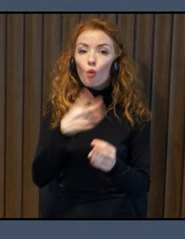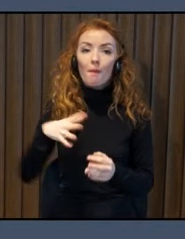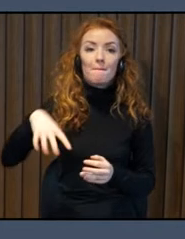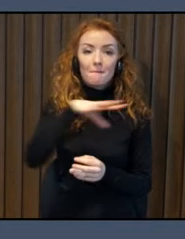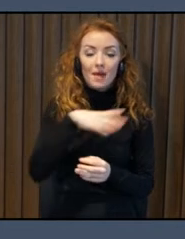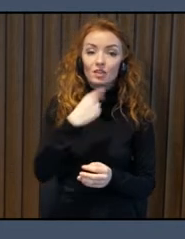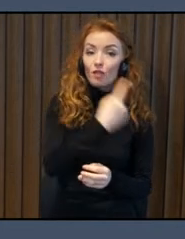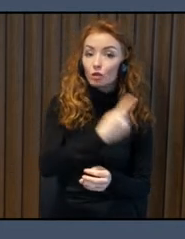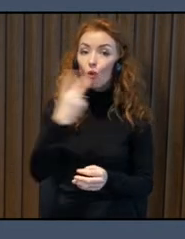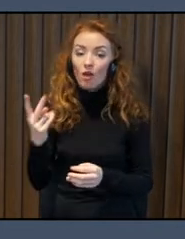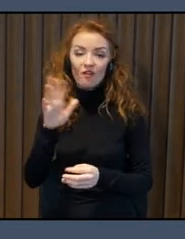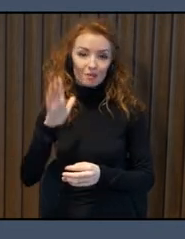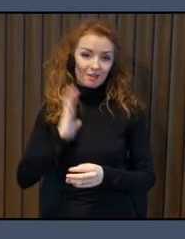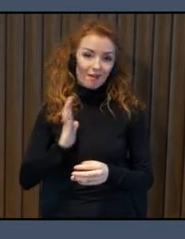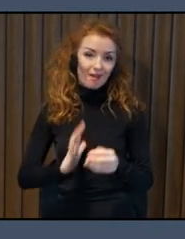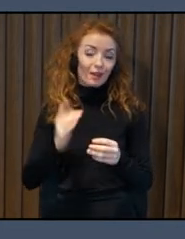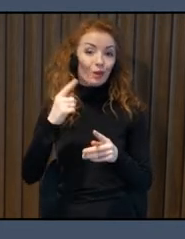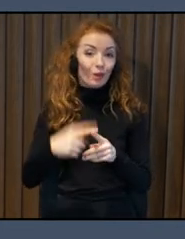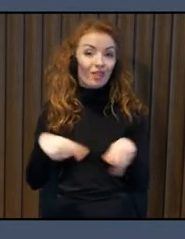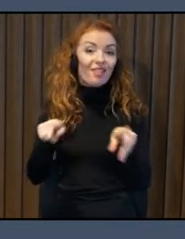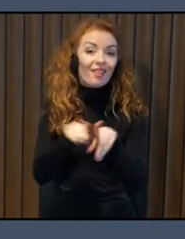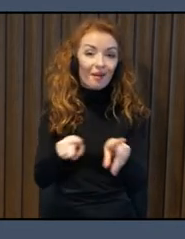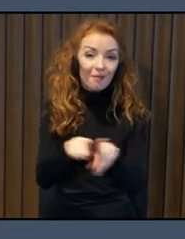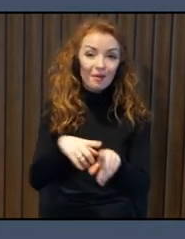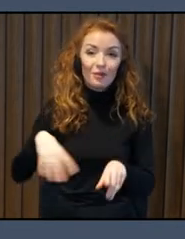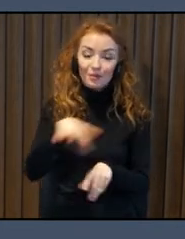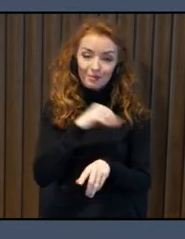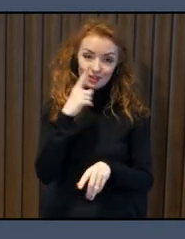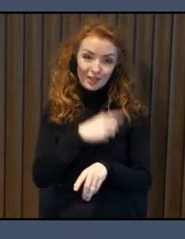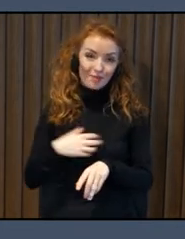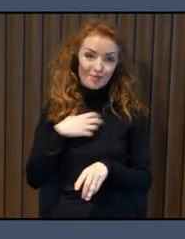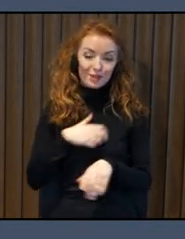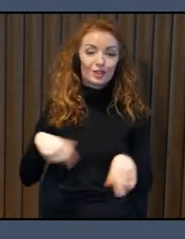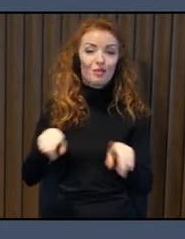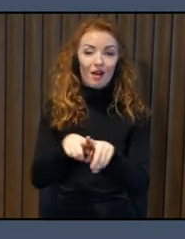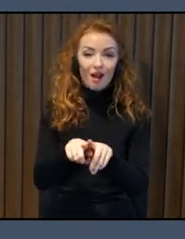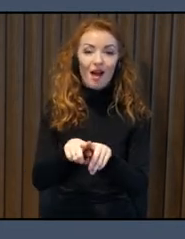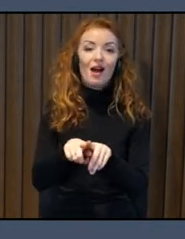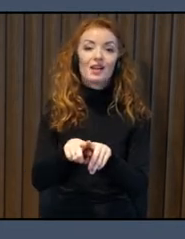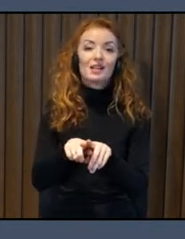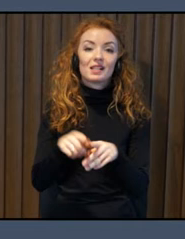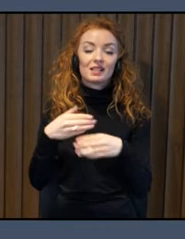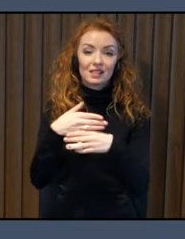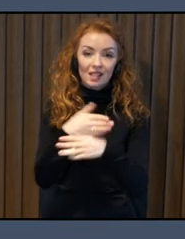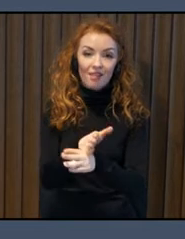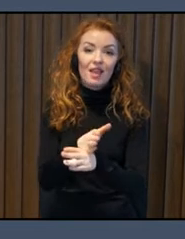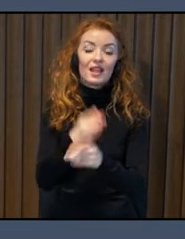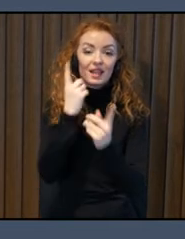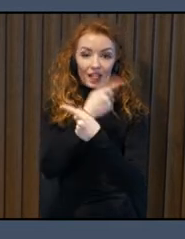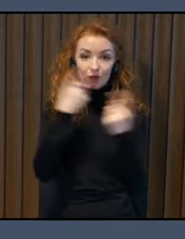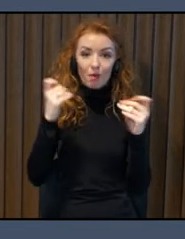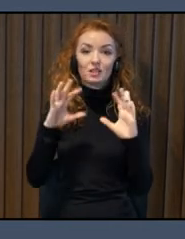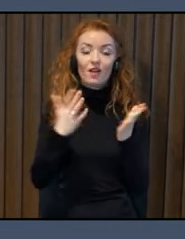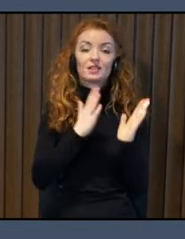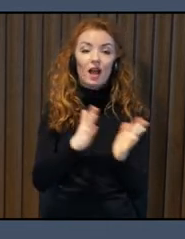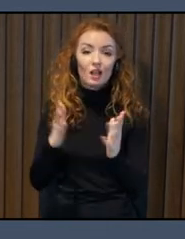And we also need to break down information to make it more understandable for the citizens. We cannot just say,